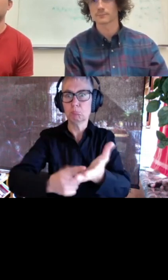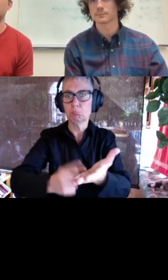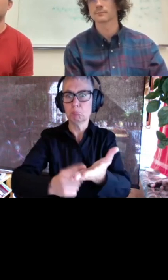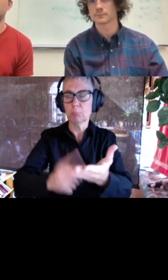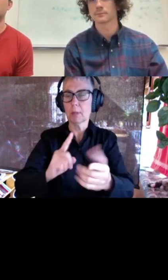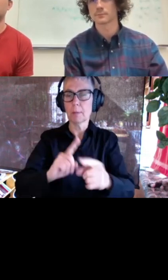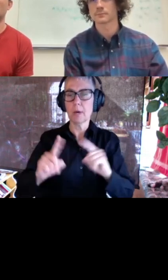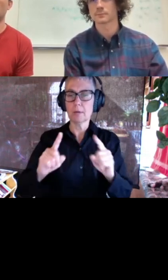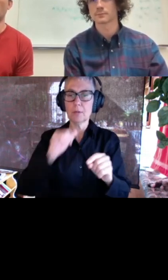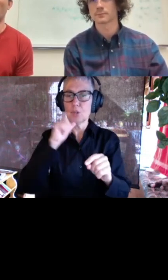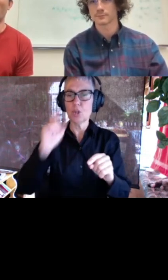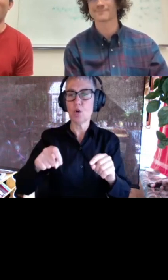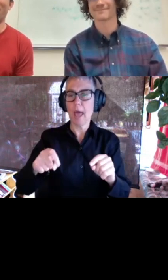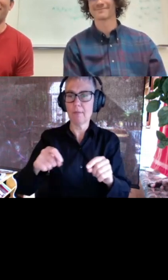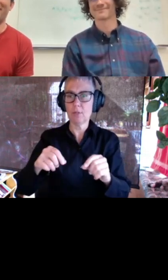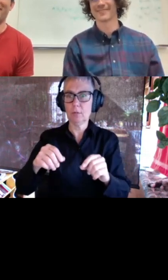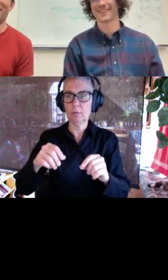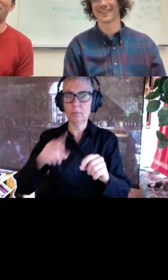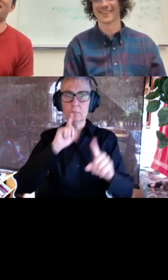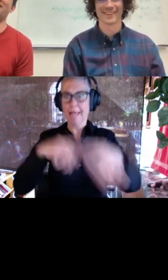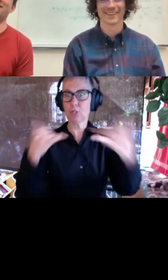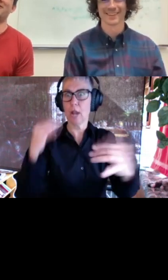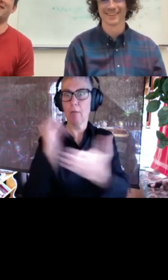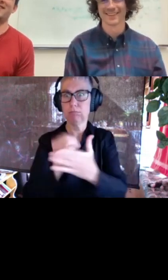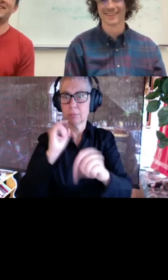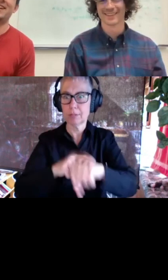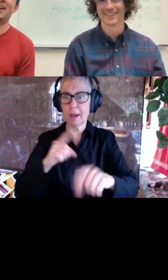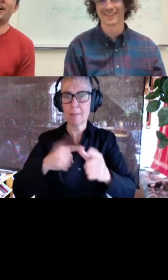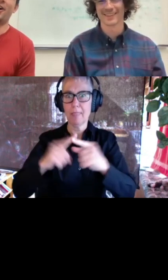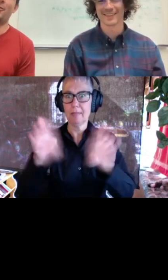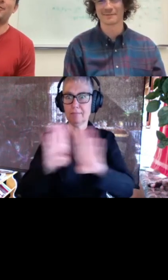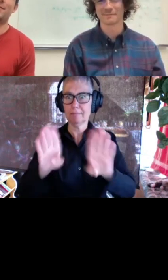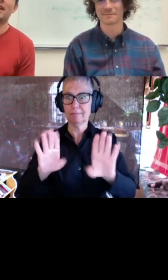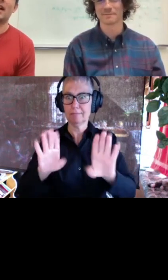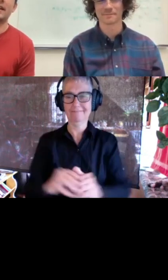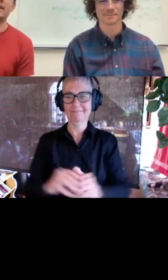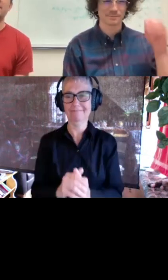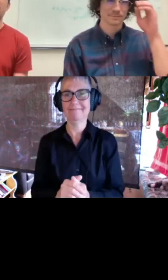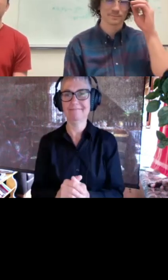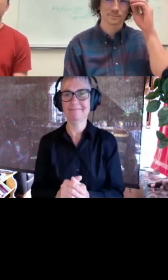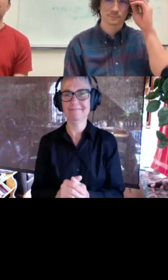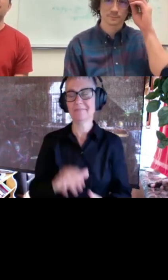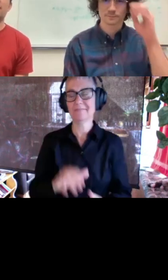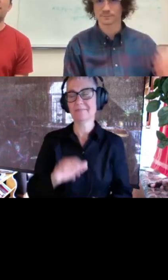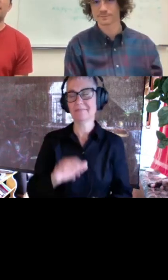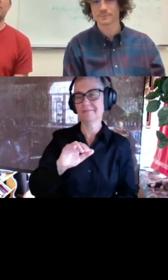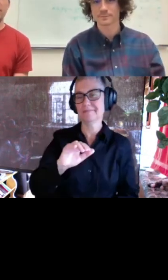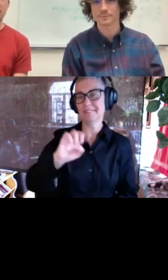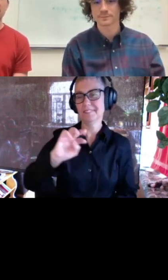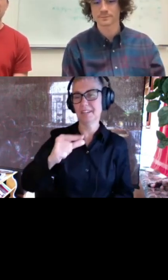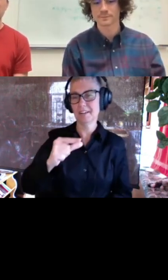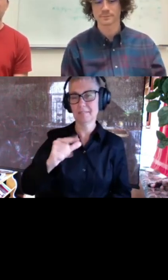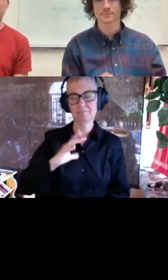answer this in zero seconds go for it then we can just keep things going okay great um i don't think we've tried with